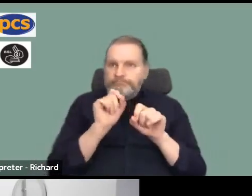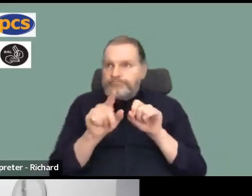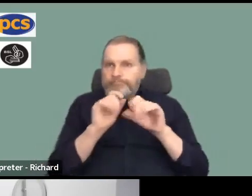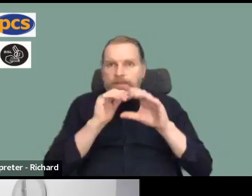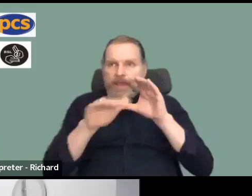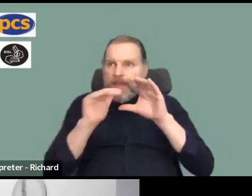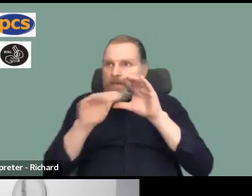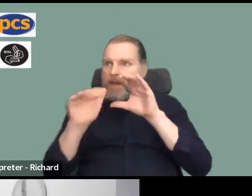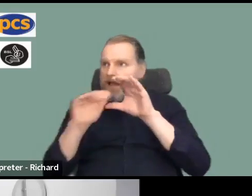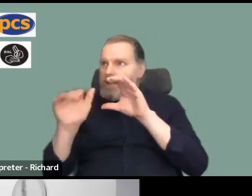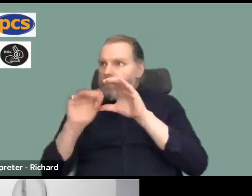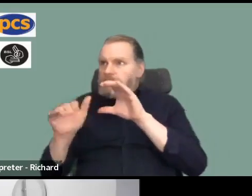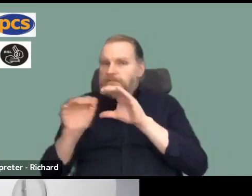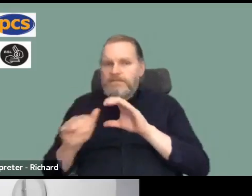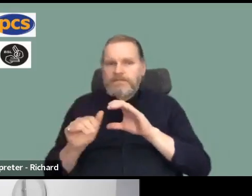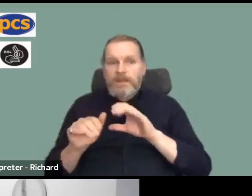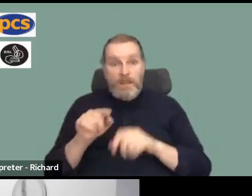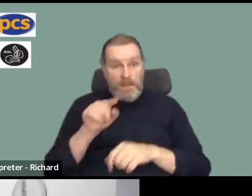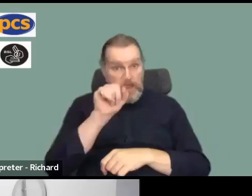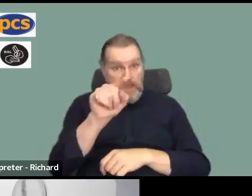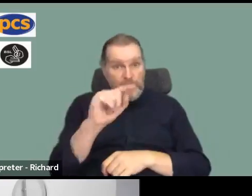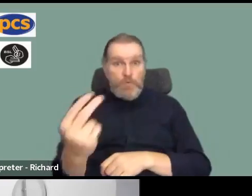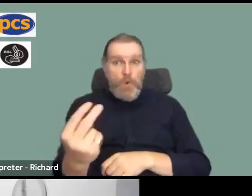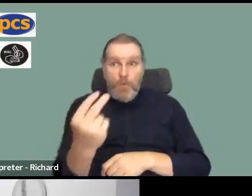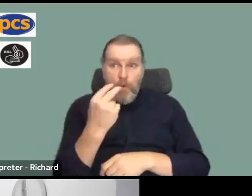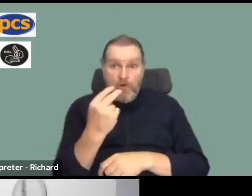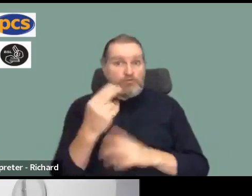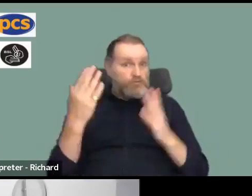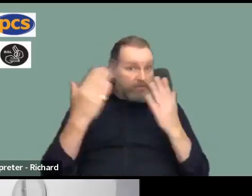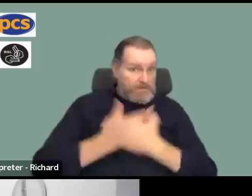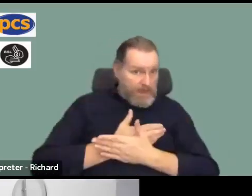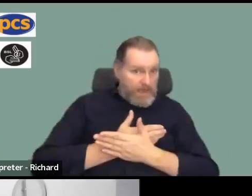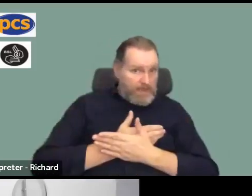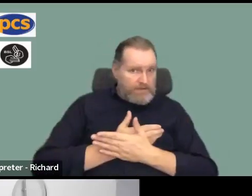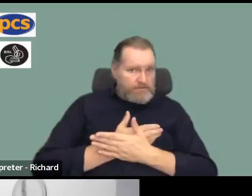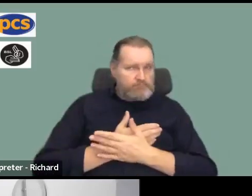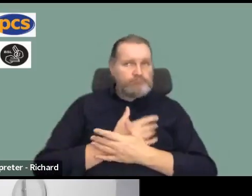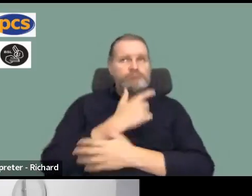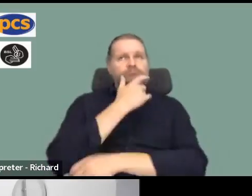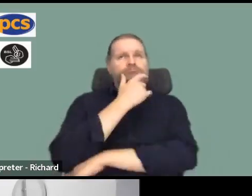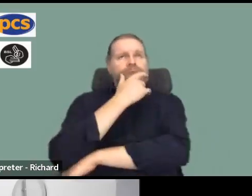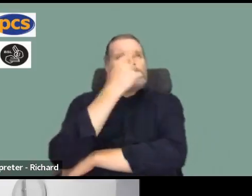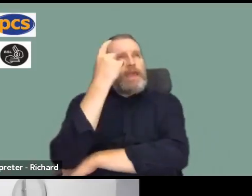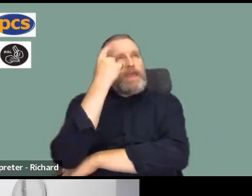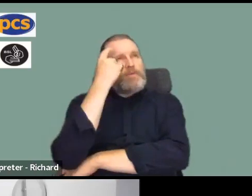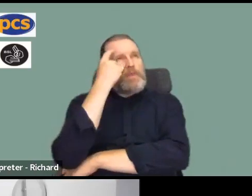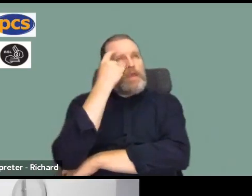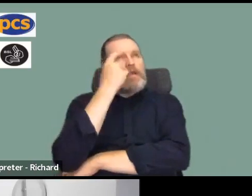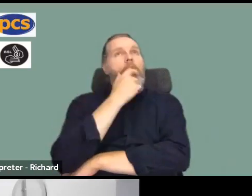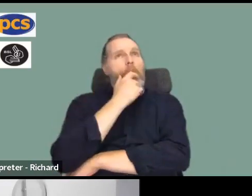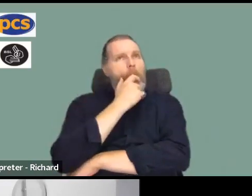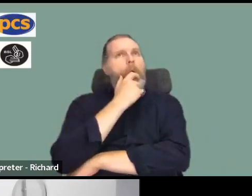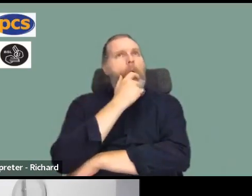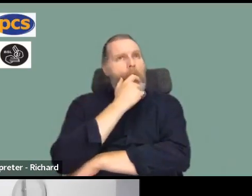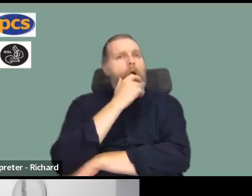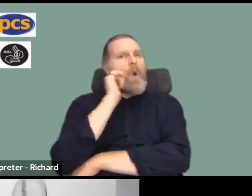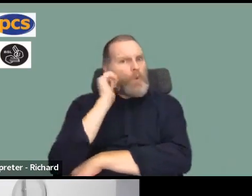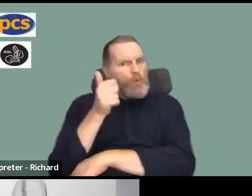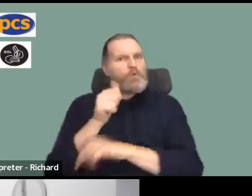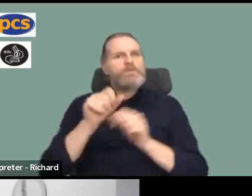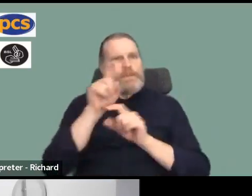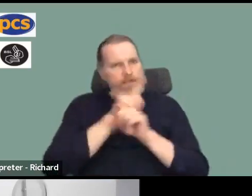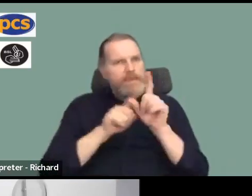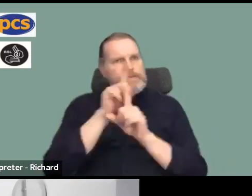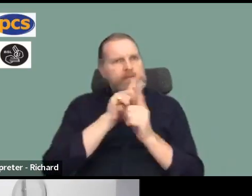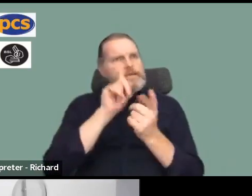we want anyone who's been on the call tonight to think afterwards hopefully you enjoyed the meeting you found it informative talk